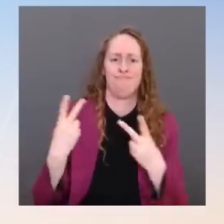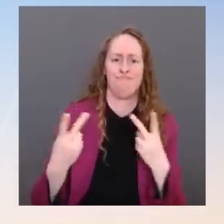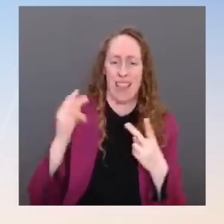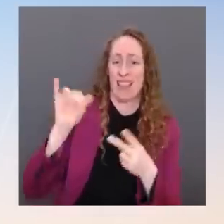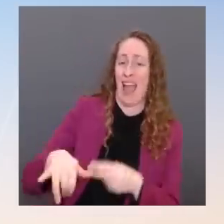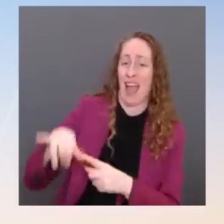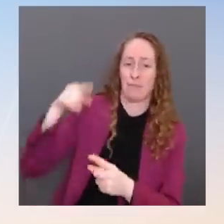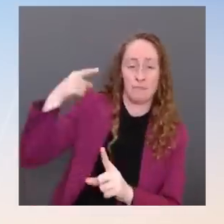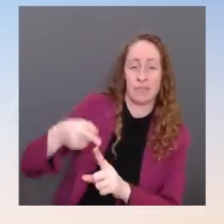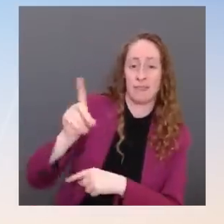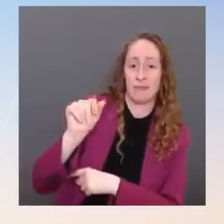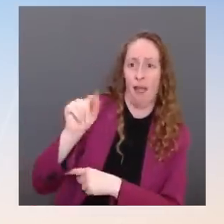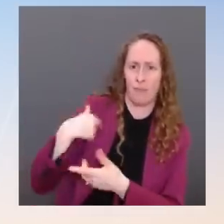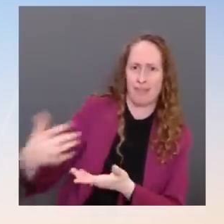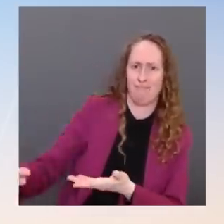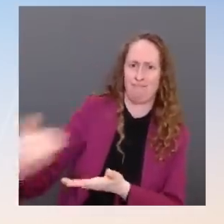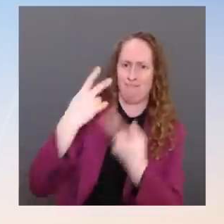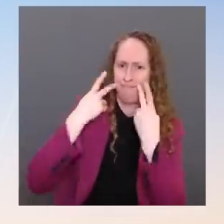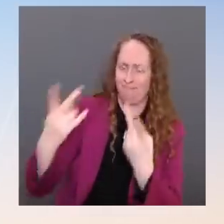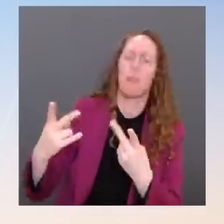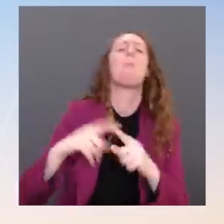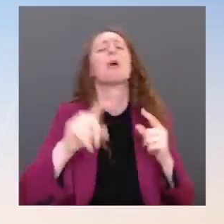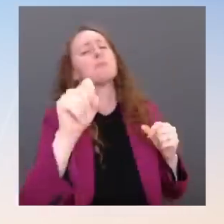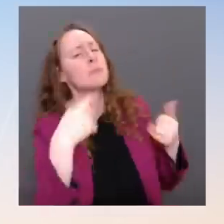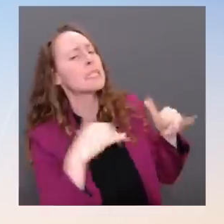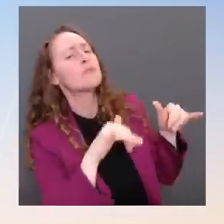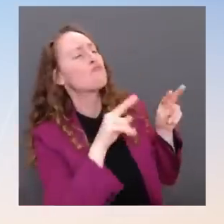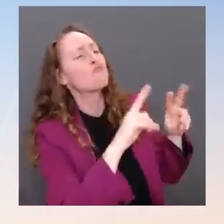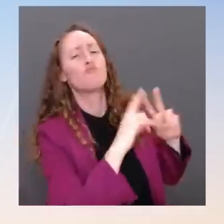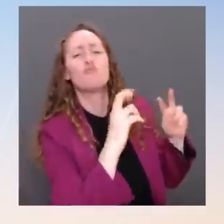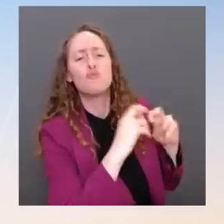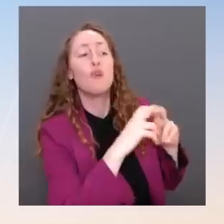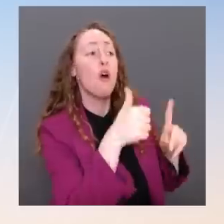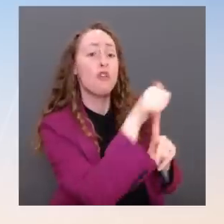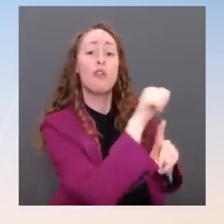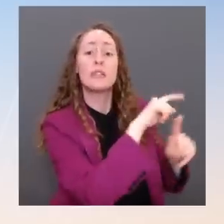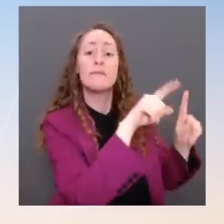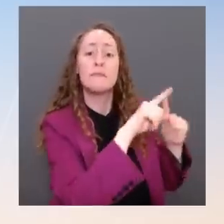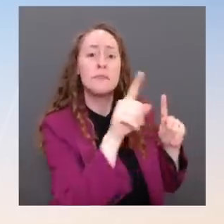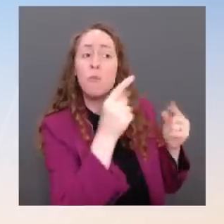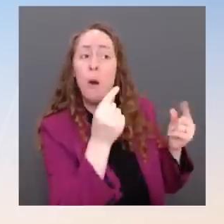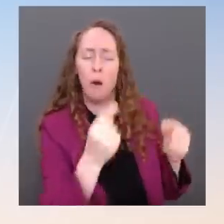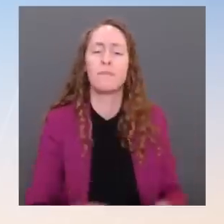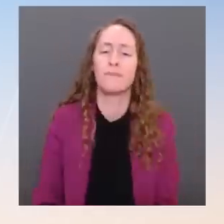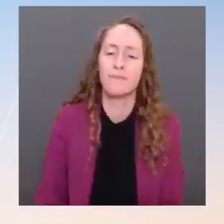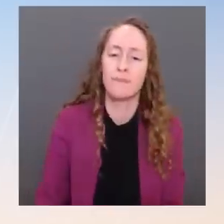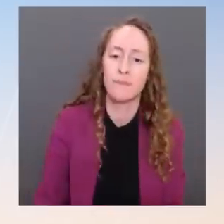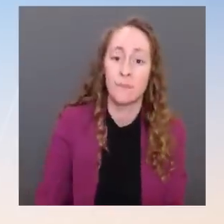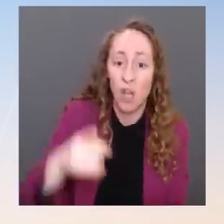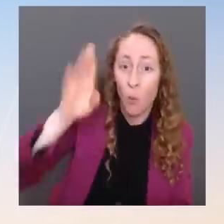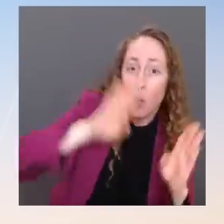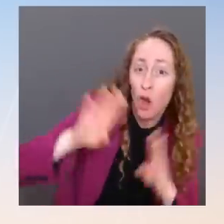we continue to monitor as data comes in and as we see fluctuations. What's the level of concern about a recession? Ms. Again, we monitor it. We are